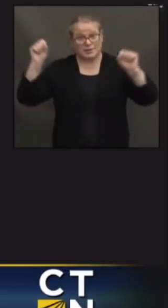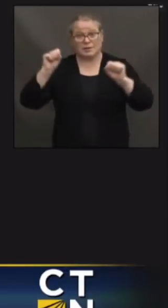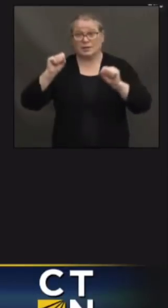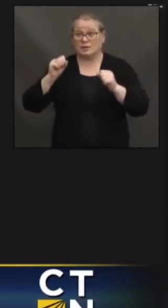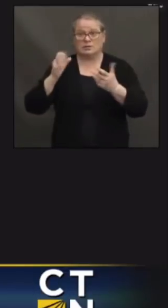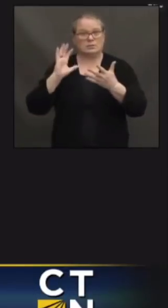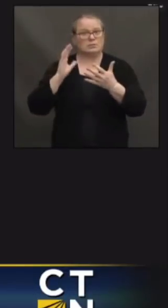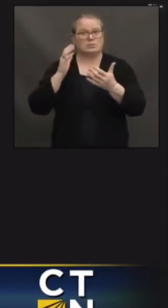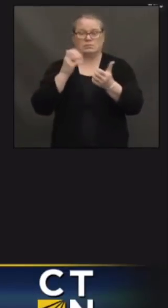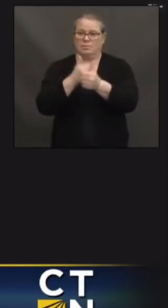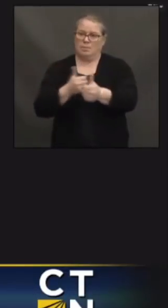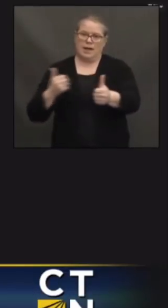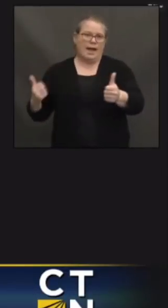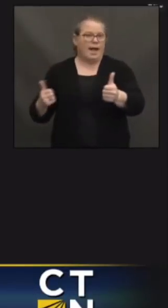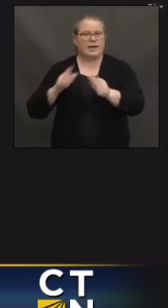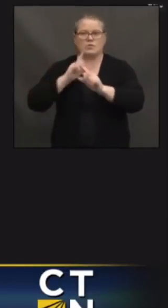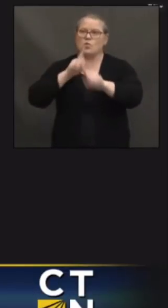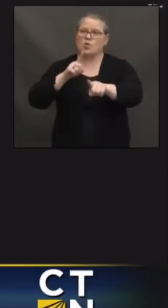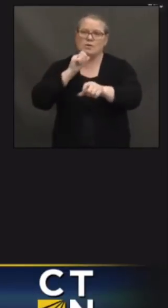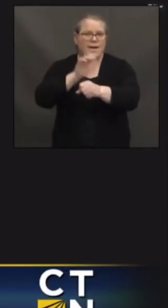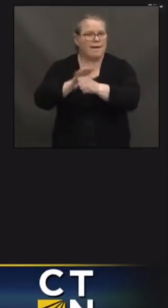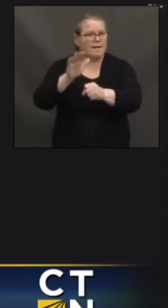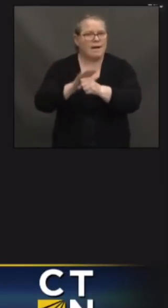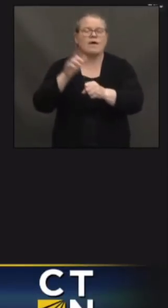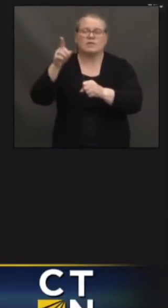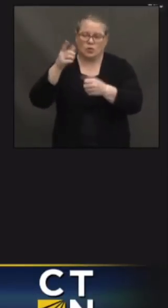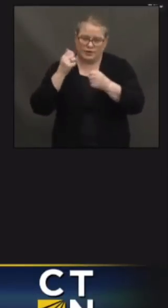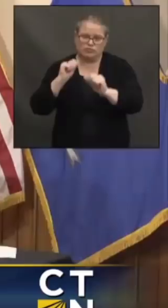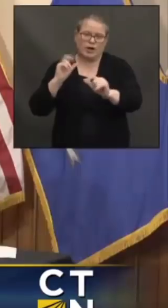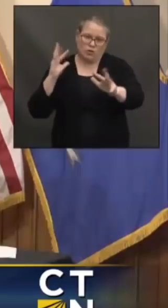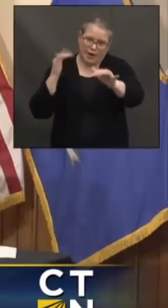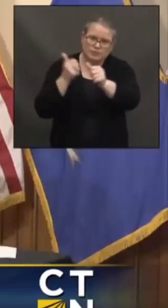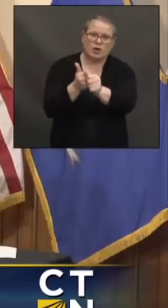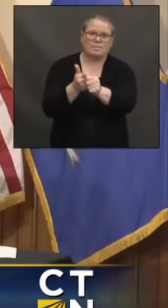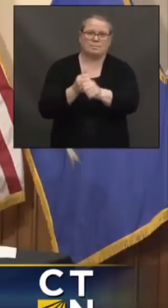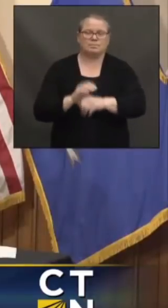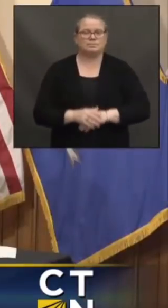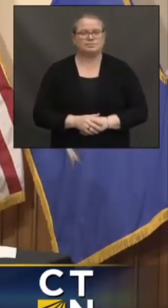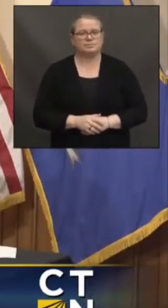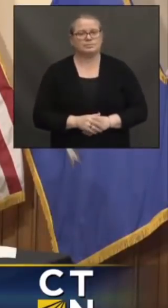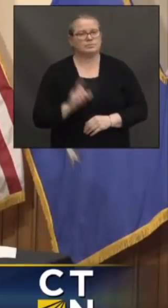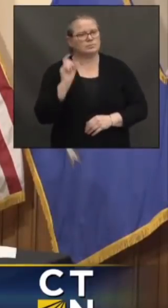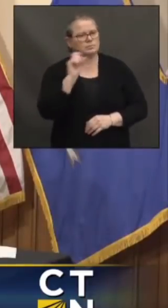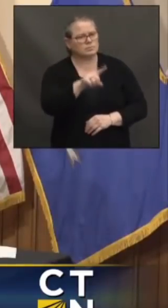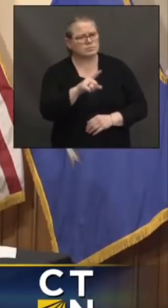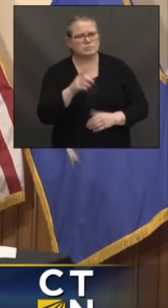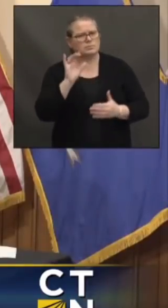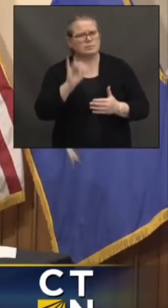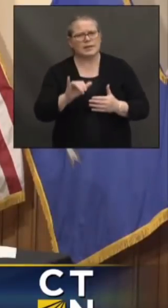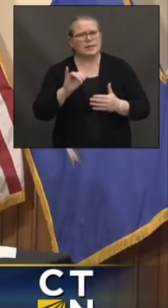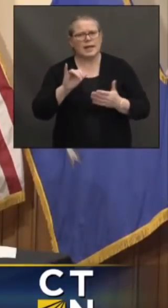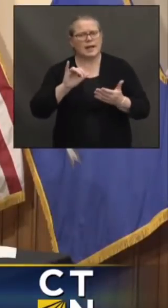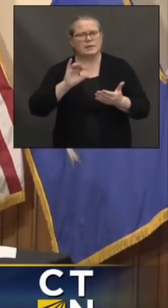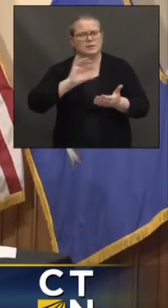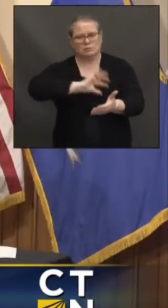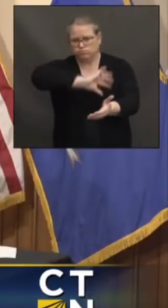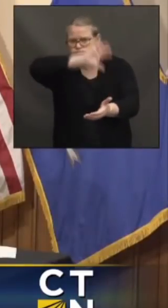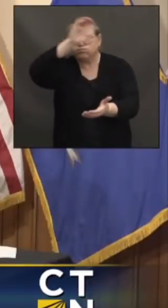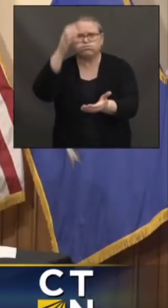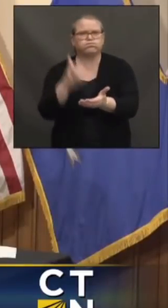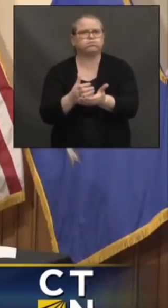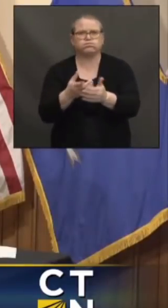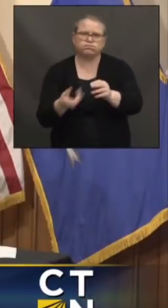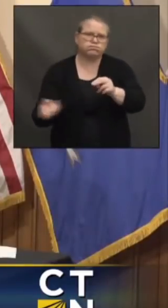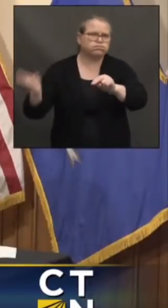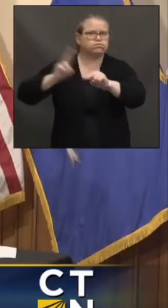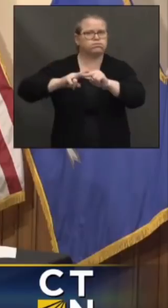been ordered. He's making up for lost time. So do you have any idea when will be this quantum leap in supply